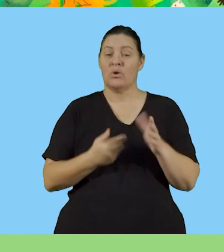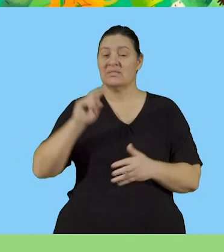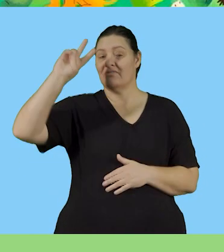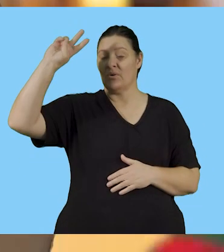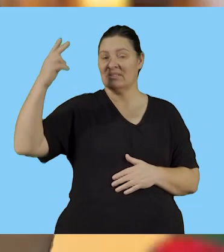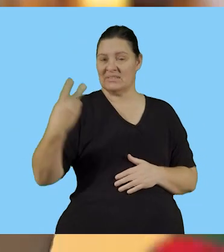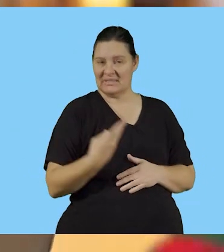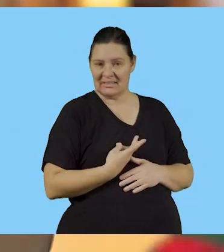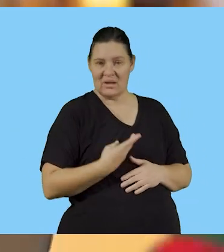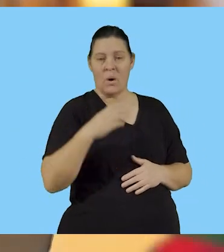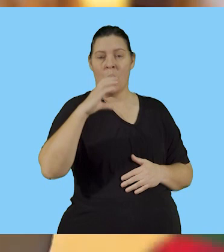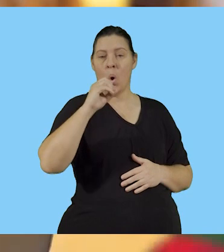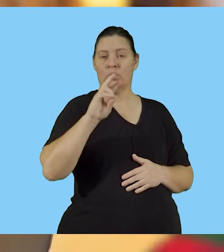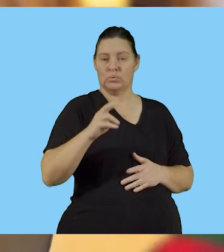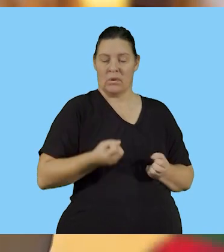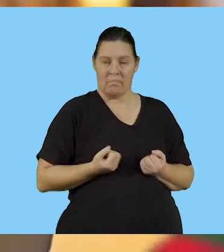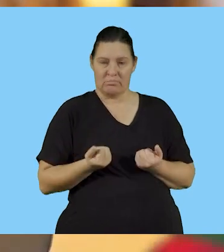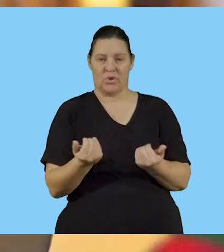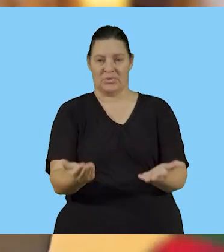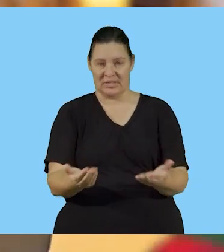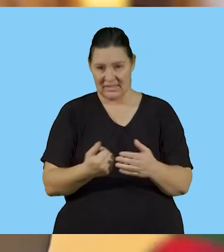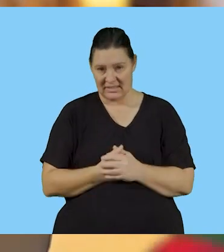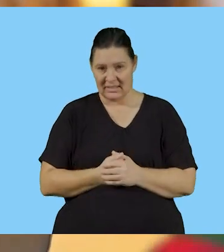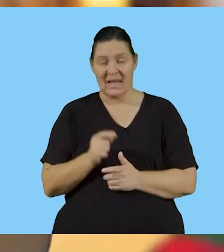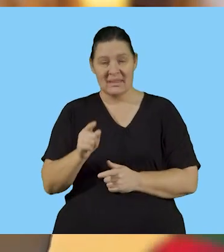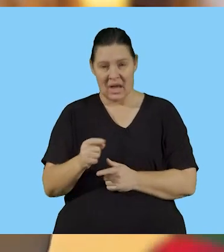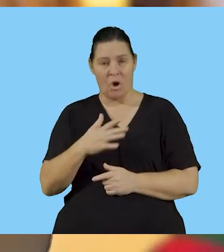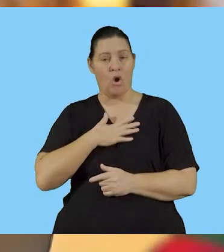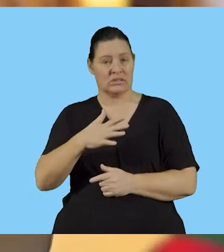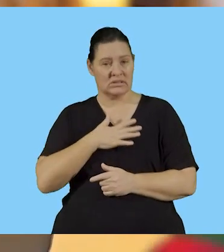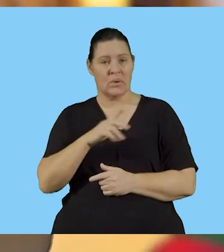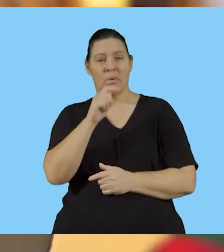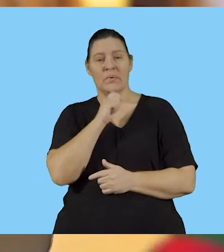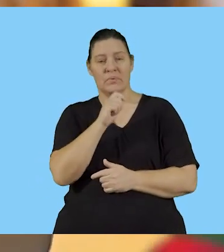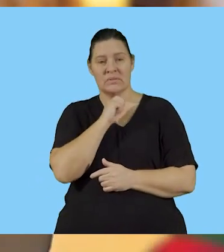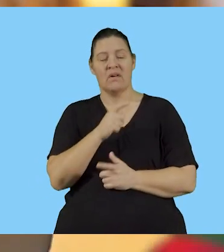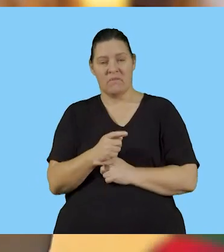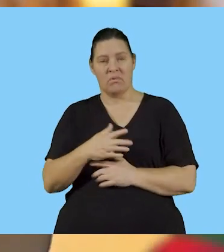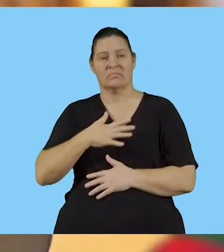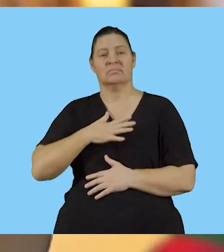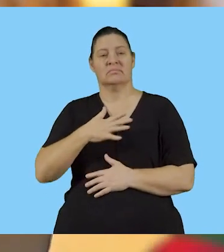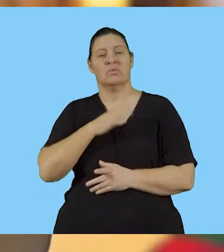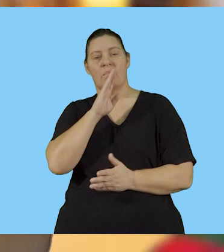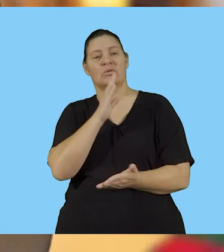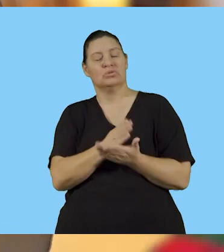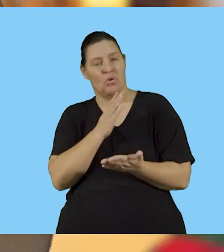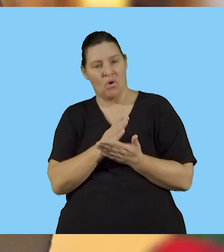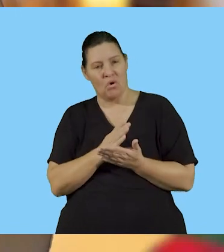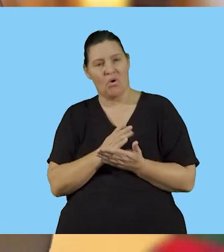that we are alive. Remember, during the process of photosynthesis, oxygen is the byproduct. Then that oxygen, we use it